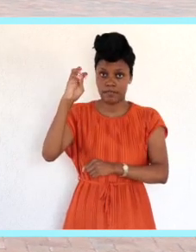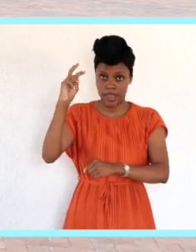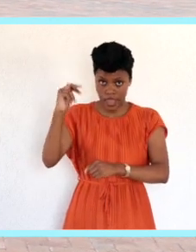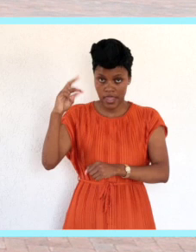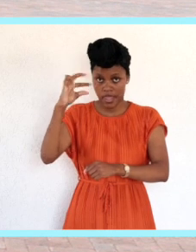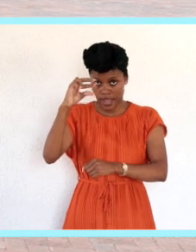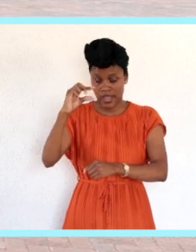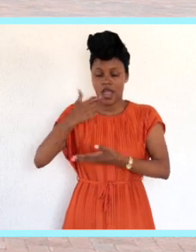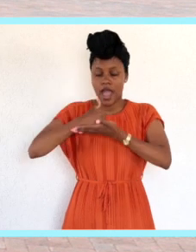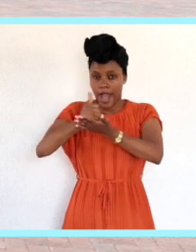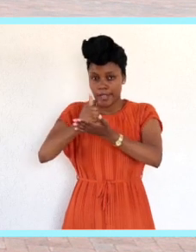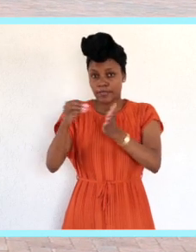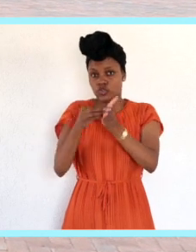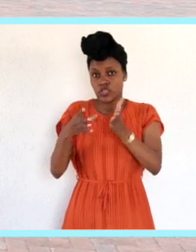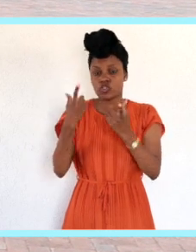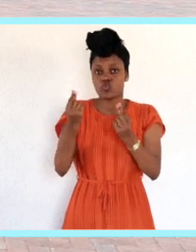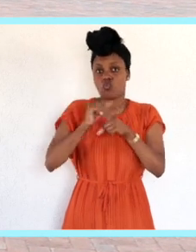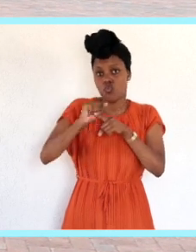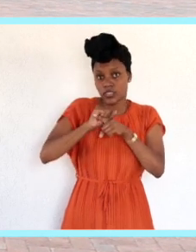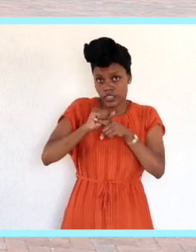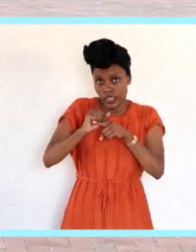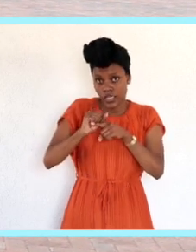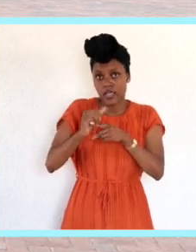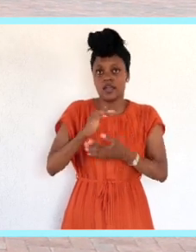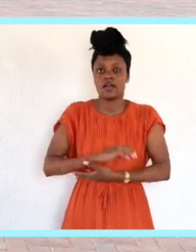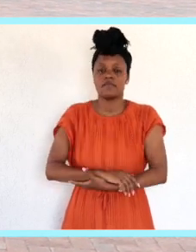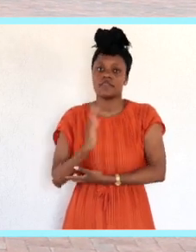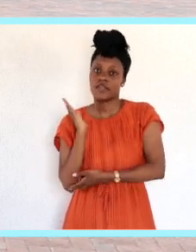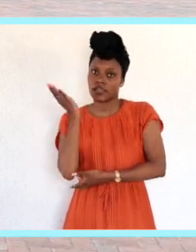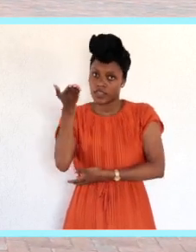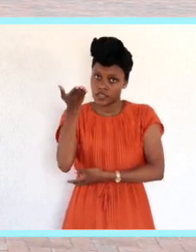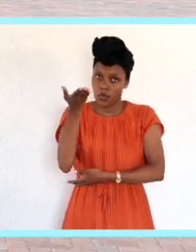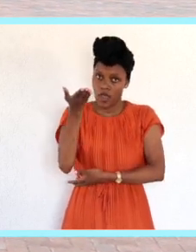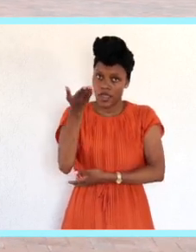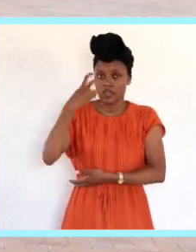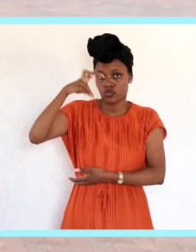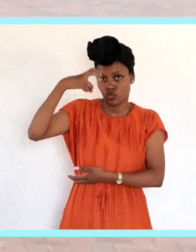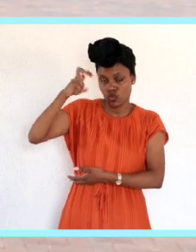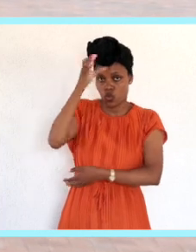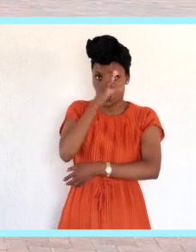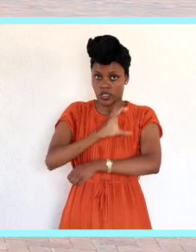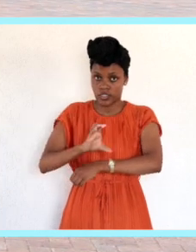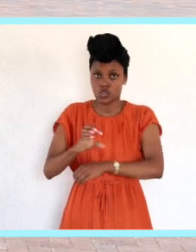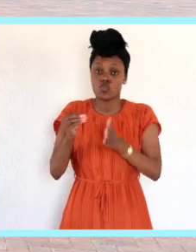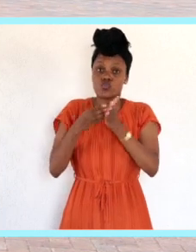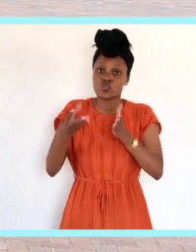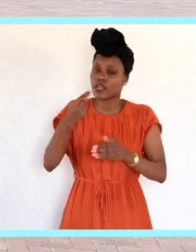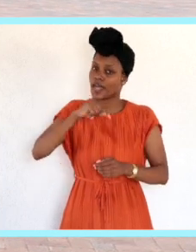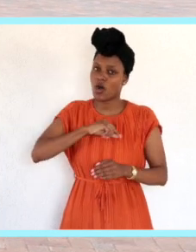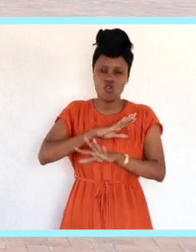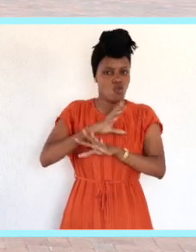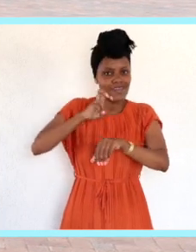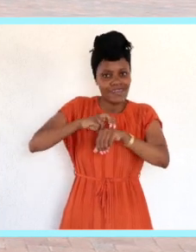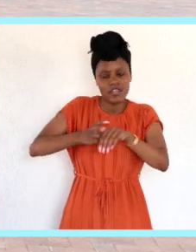help our students to do practicals, especially in the hospitality and catering programs that we offer at the college. So our